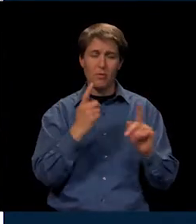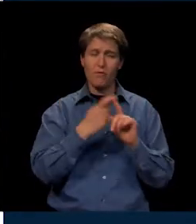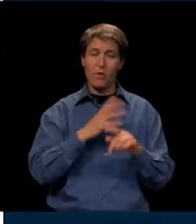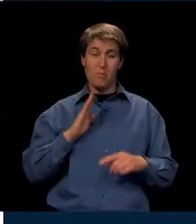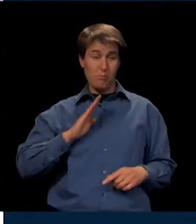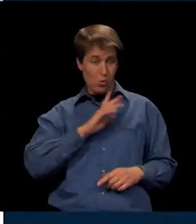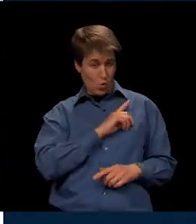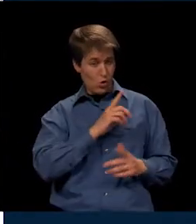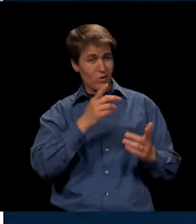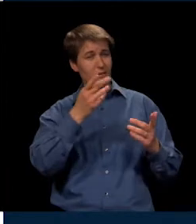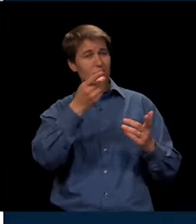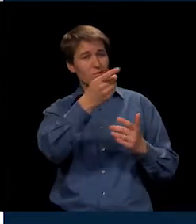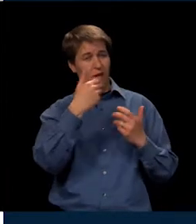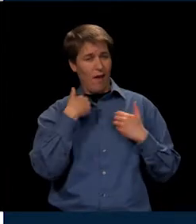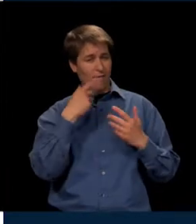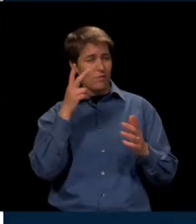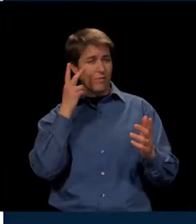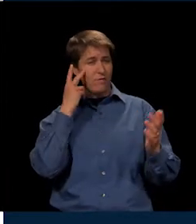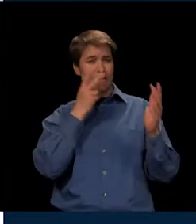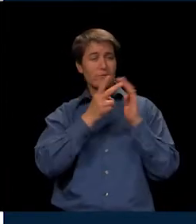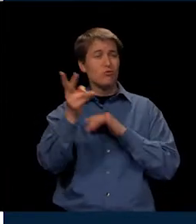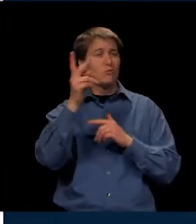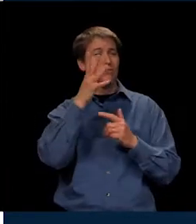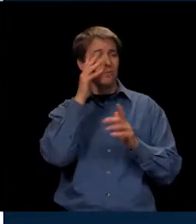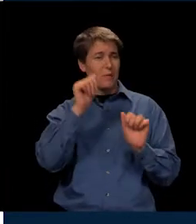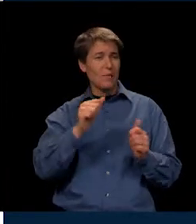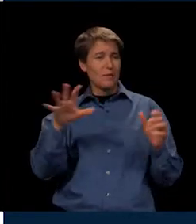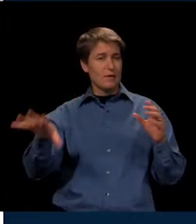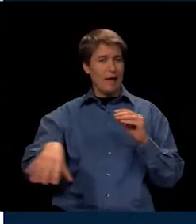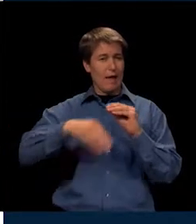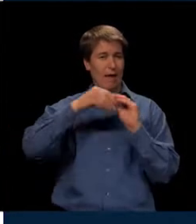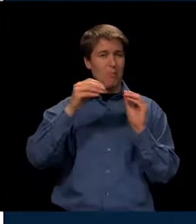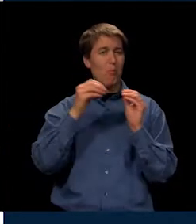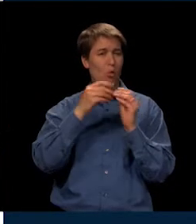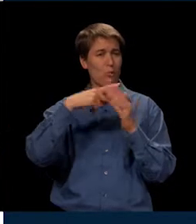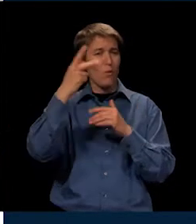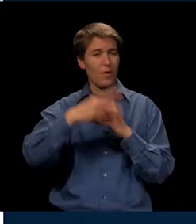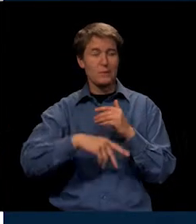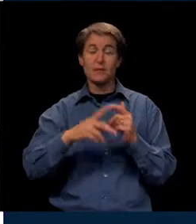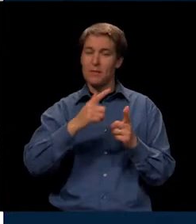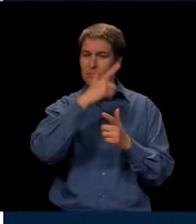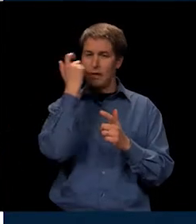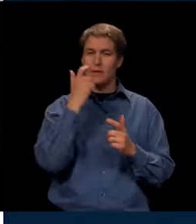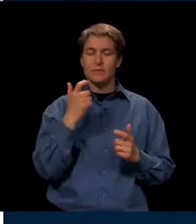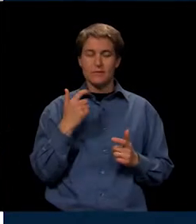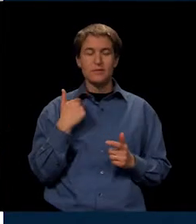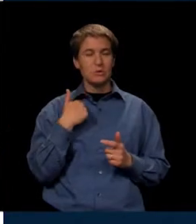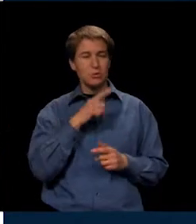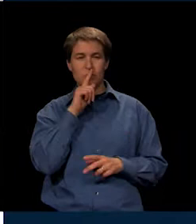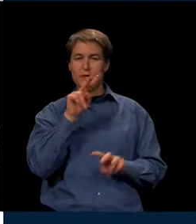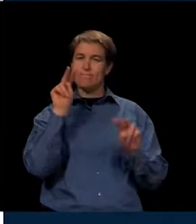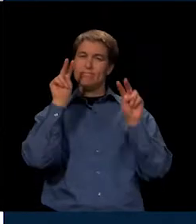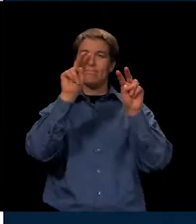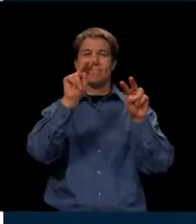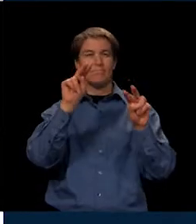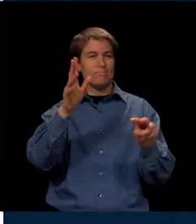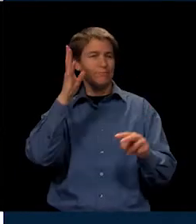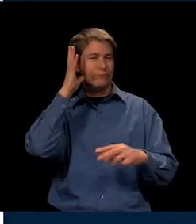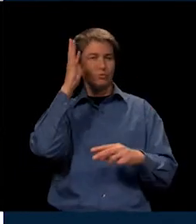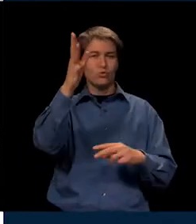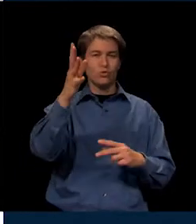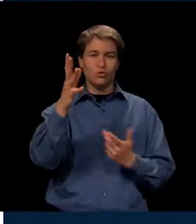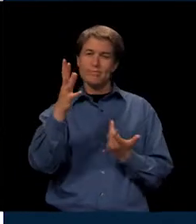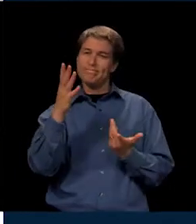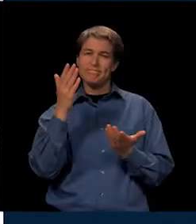for having a vision that we would expand our 21st century programs. Because we're really looking at the future. And our future is